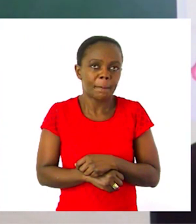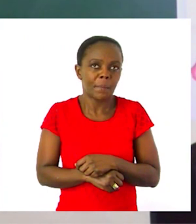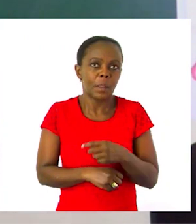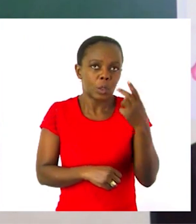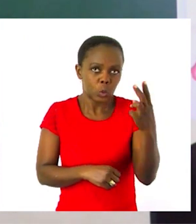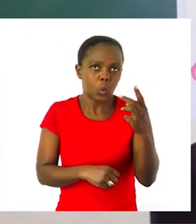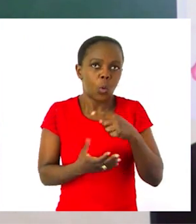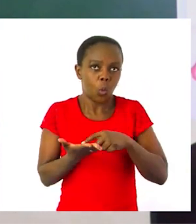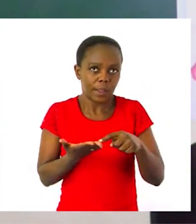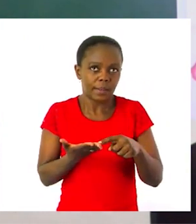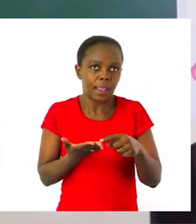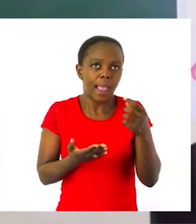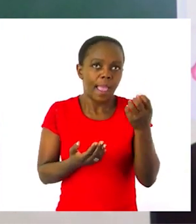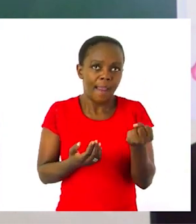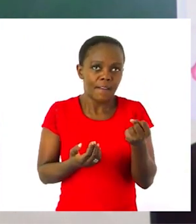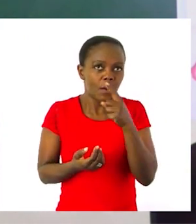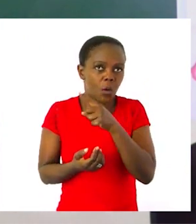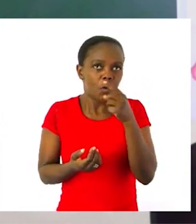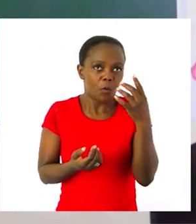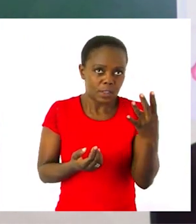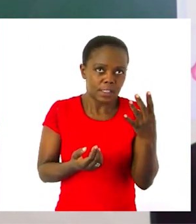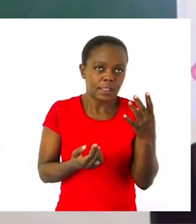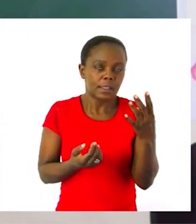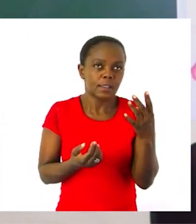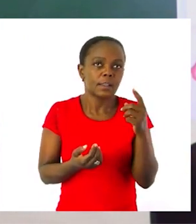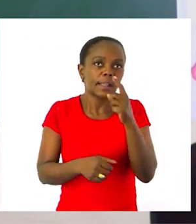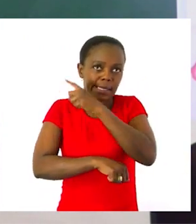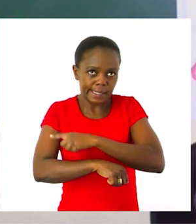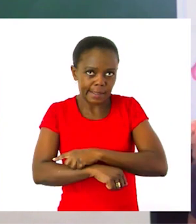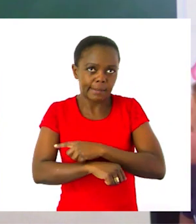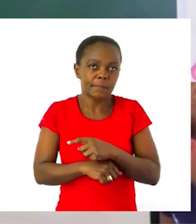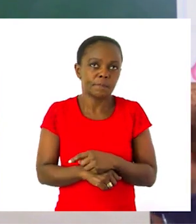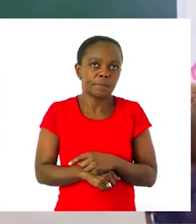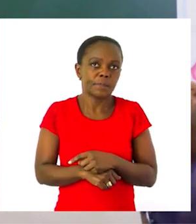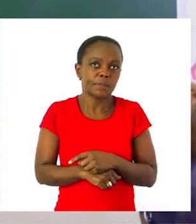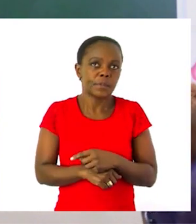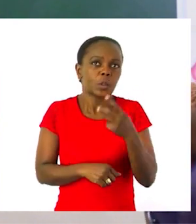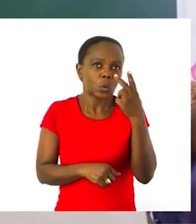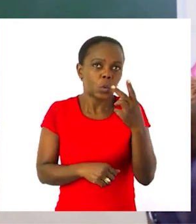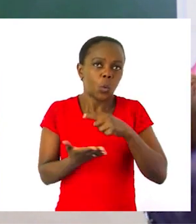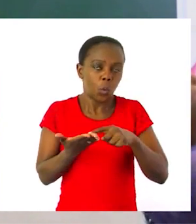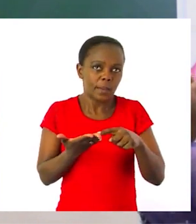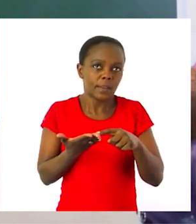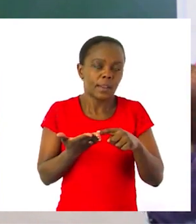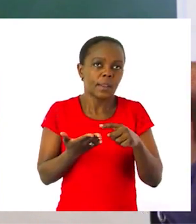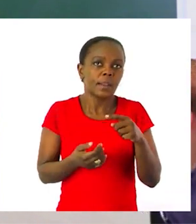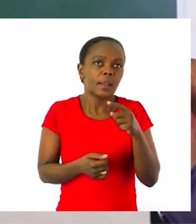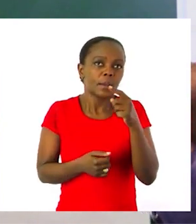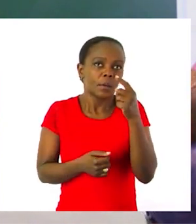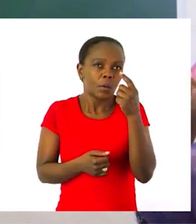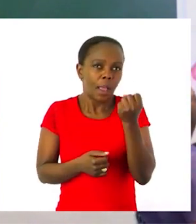Two weeks is equal to 14 days. Two weeks is equal to 14 days.